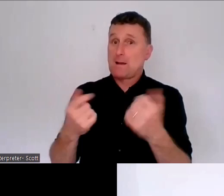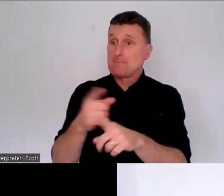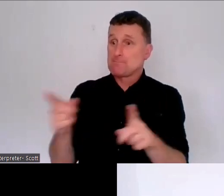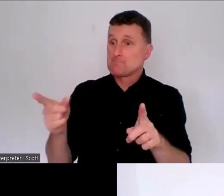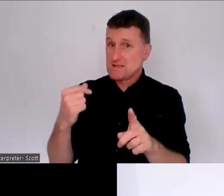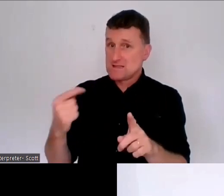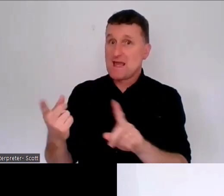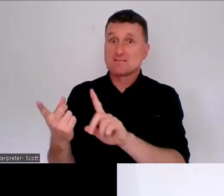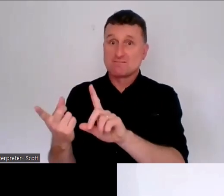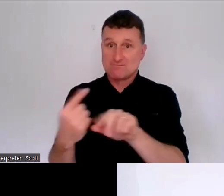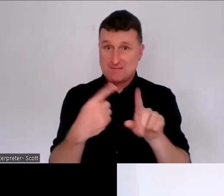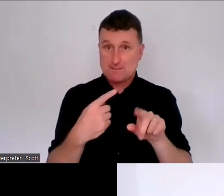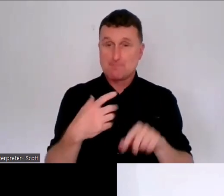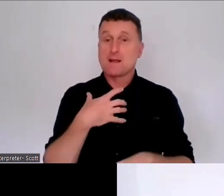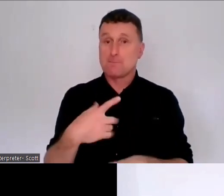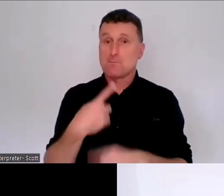on.